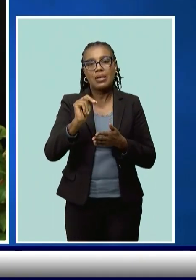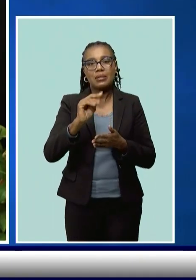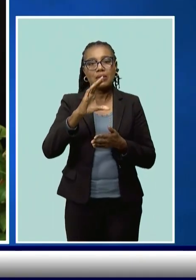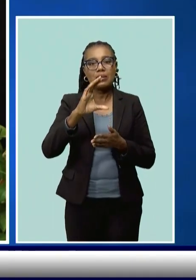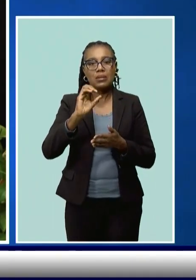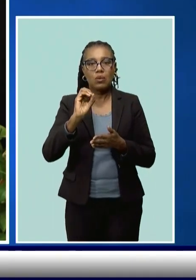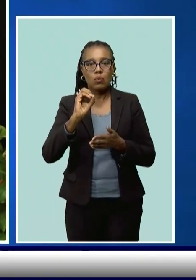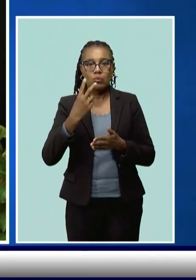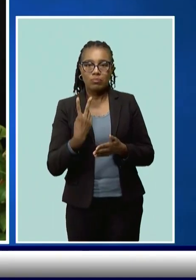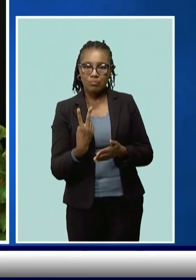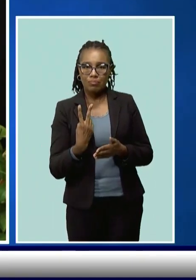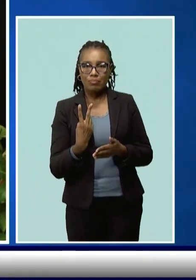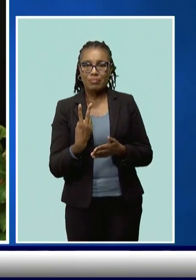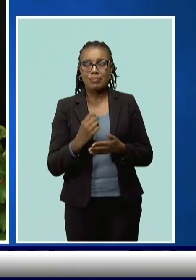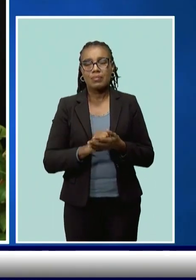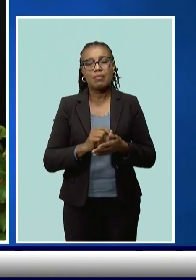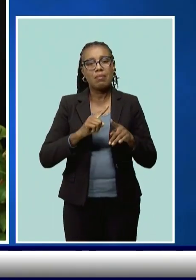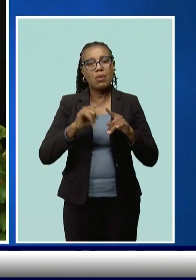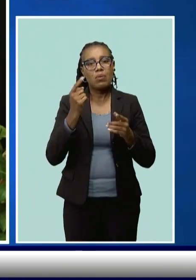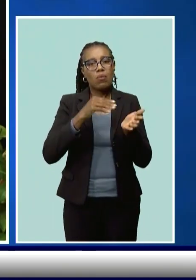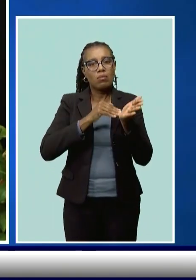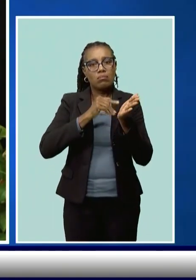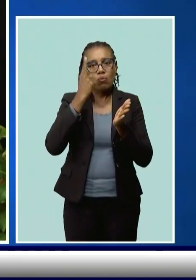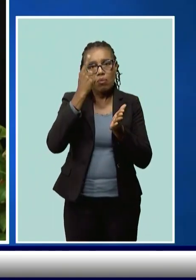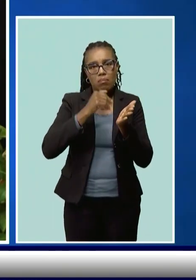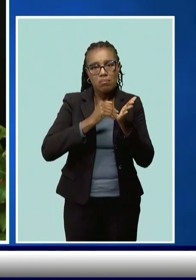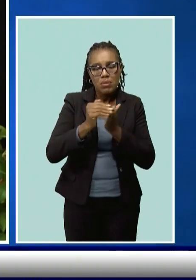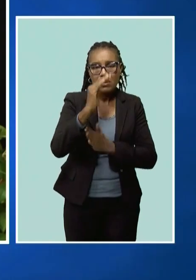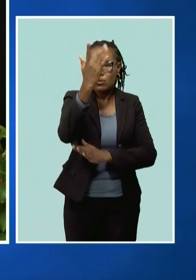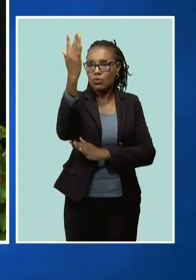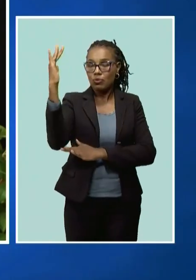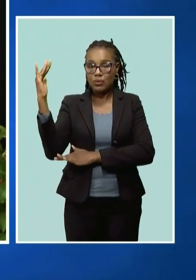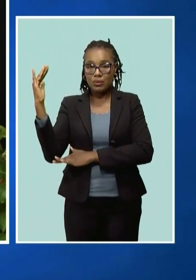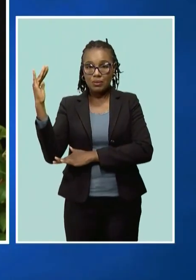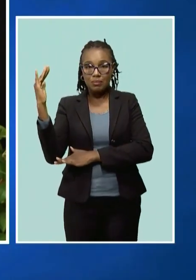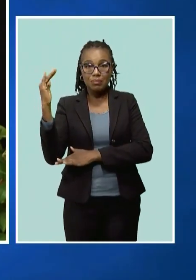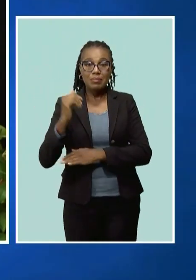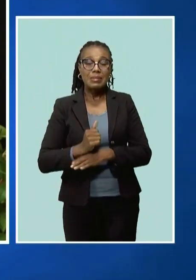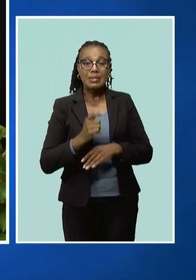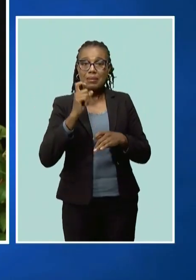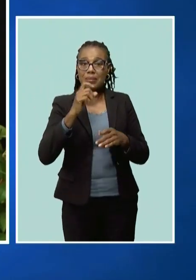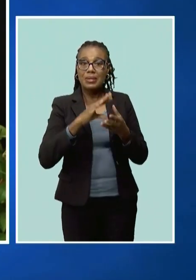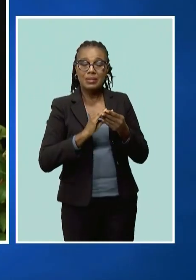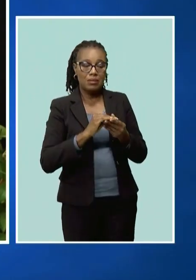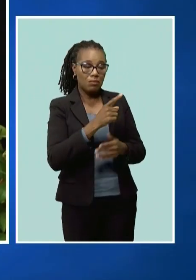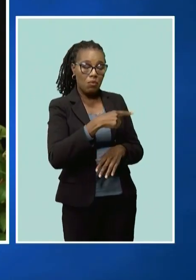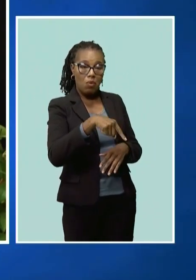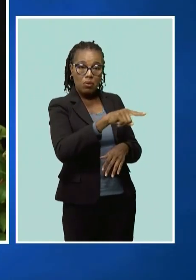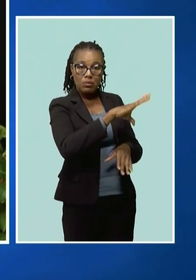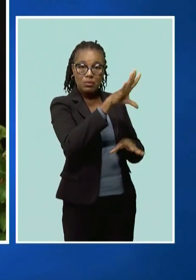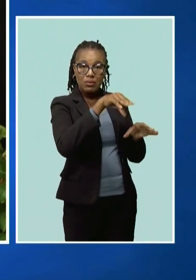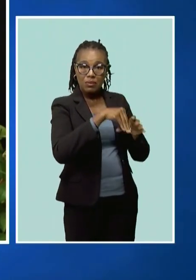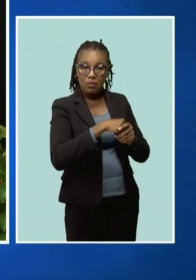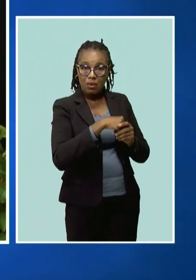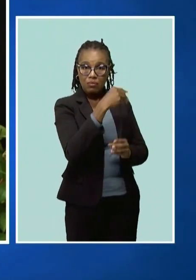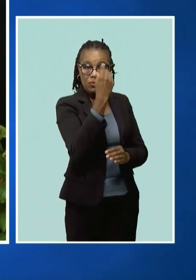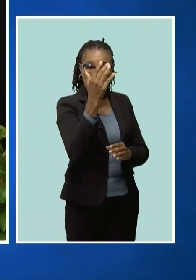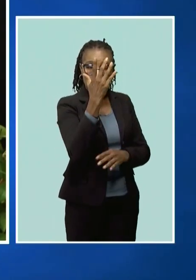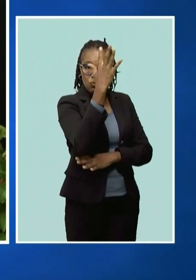But you know, with a million trees, and I must say, want to thank our, uh, based on the tree planting effort,